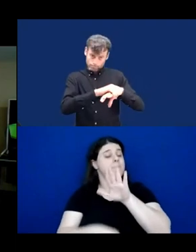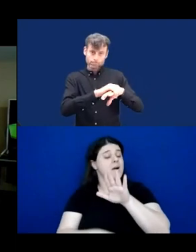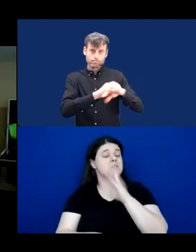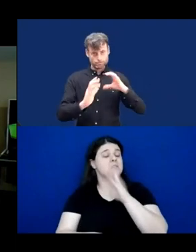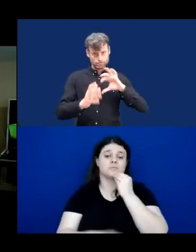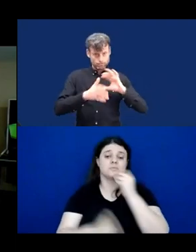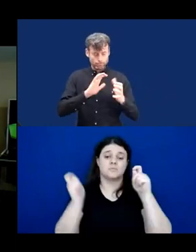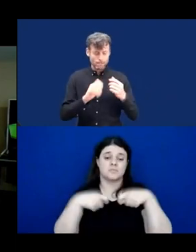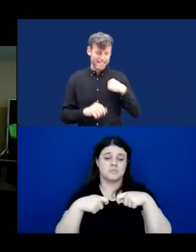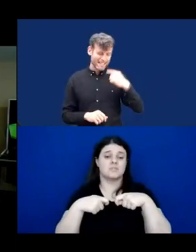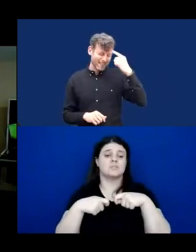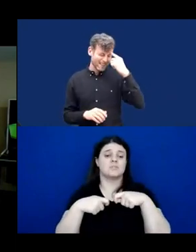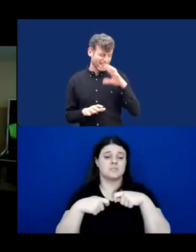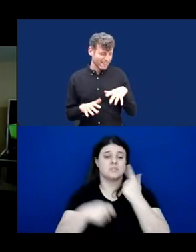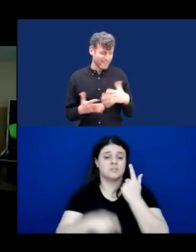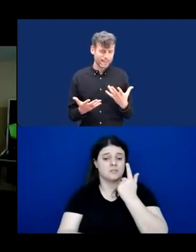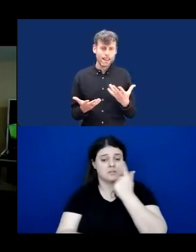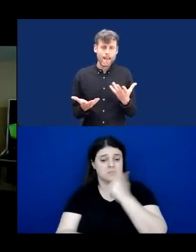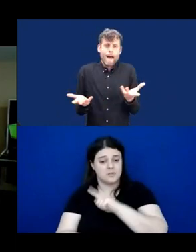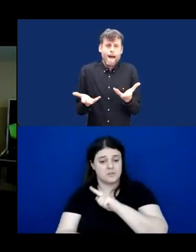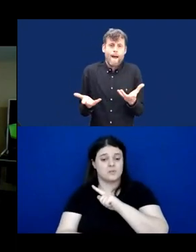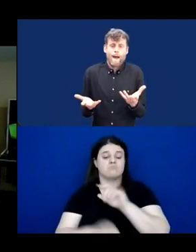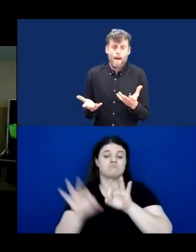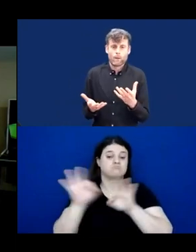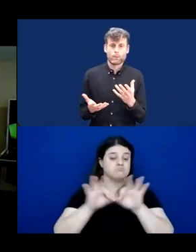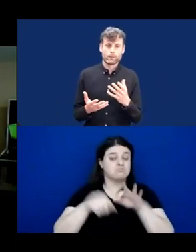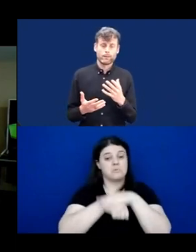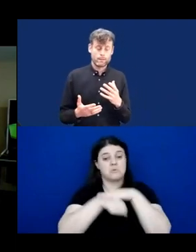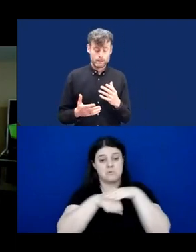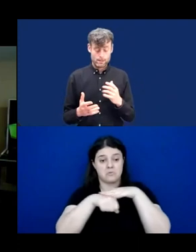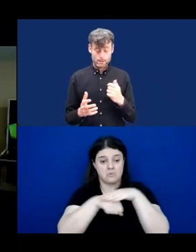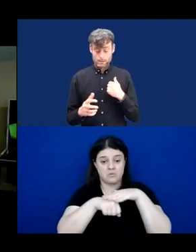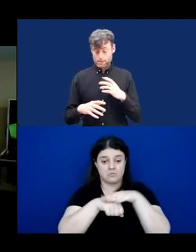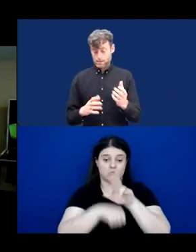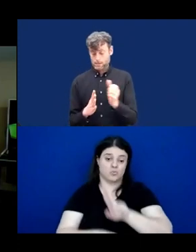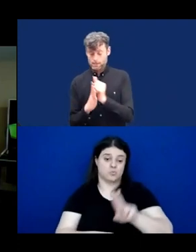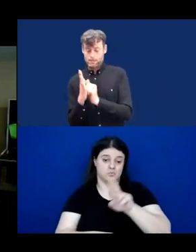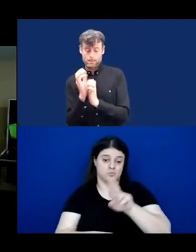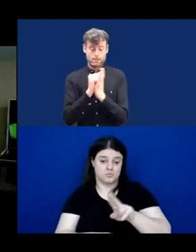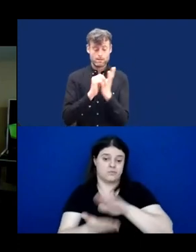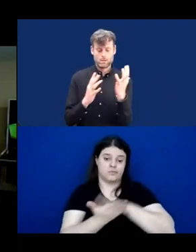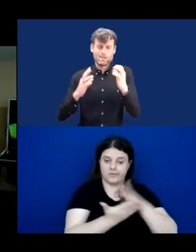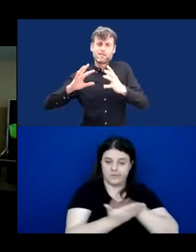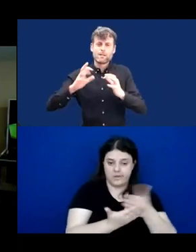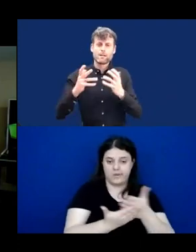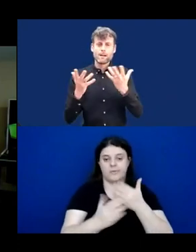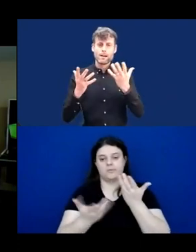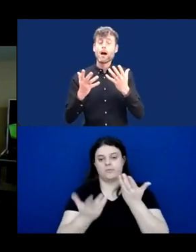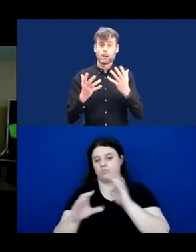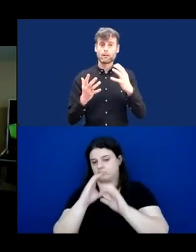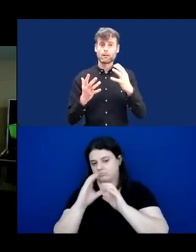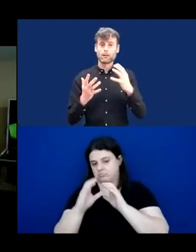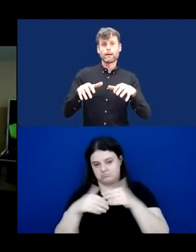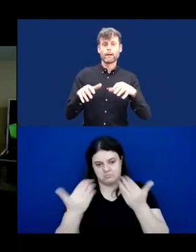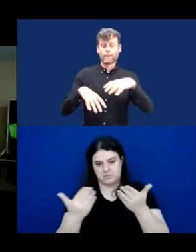support or augment phone conversations where we are using an interpreter or a communication facilitator. Something,